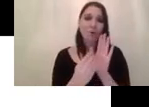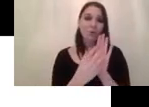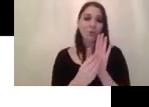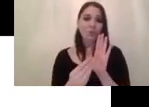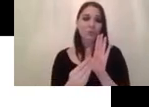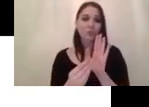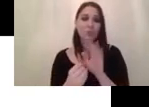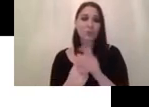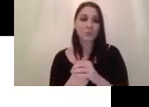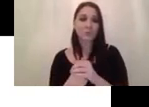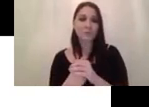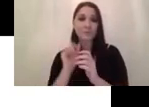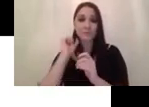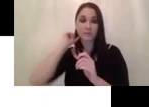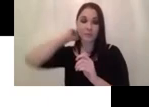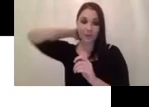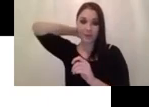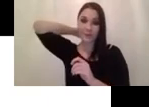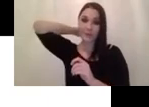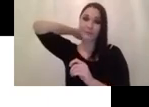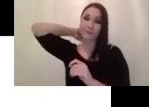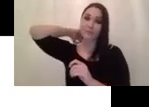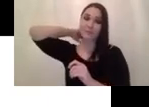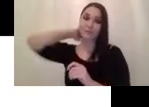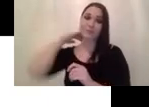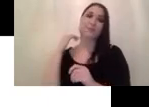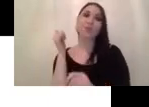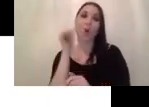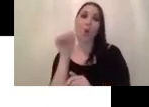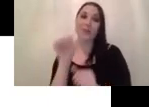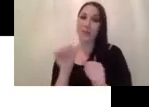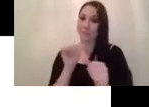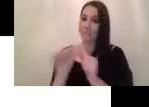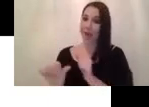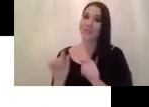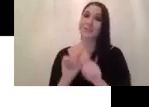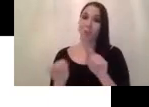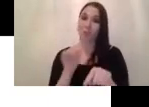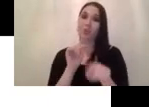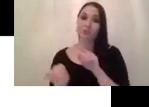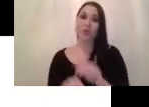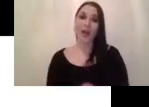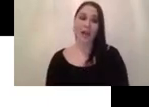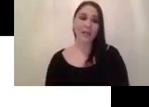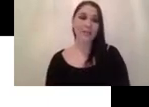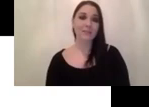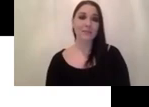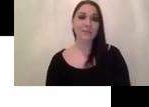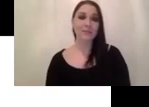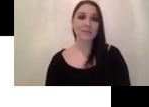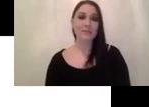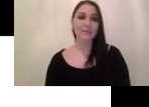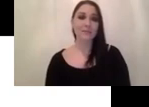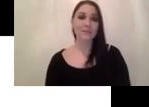not necessarily always the best ones but we try to keep up and another thing is the data